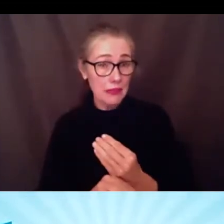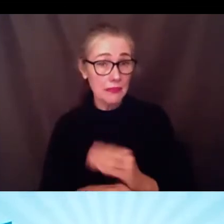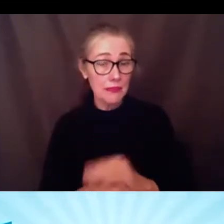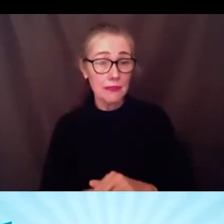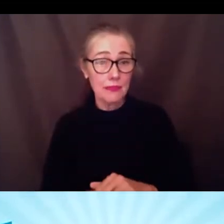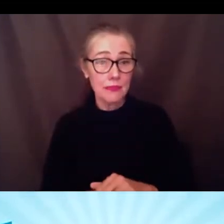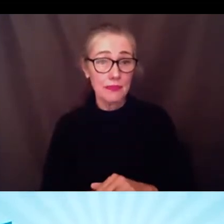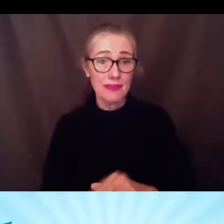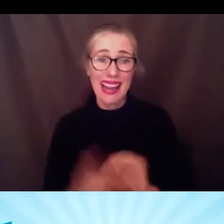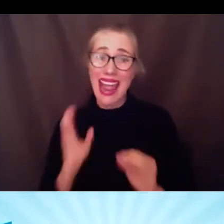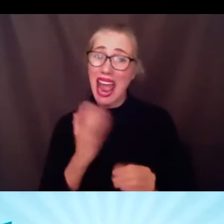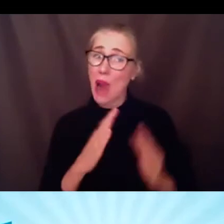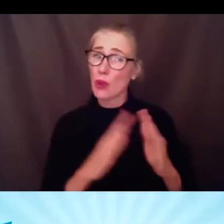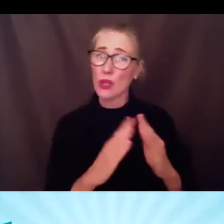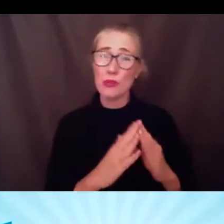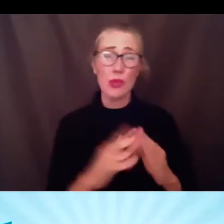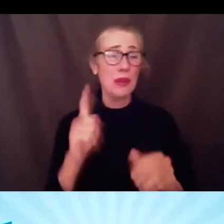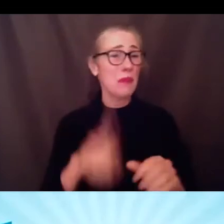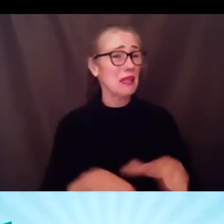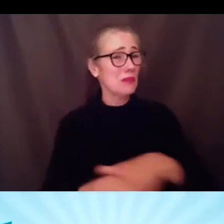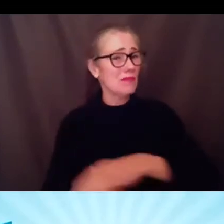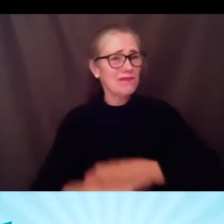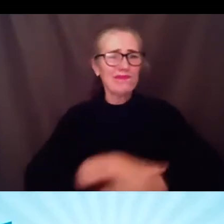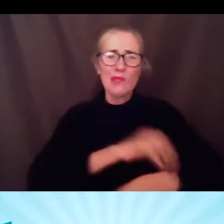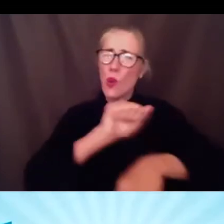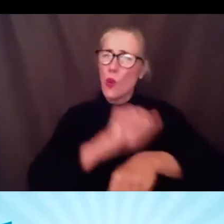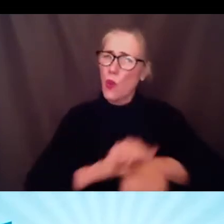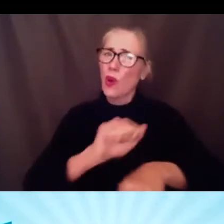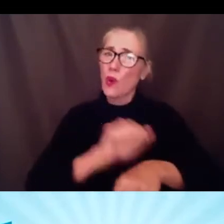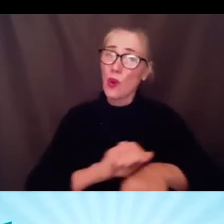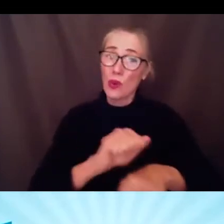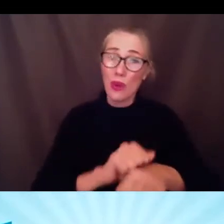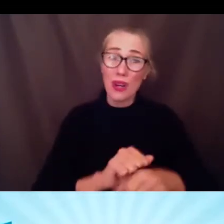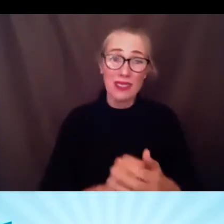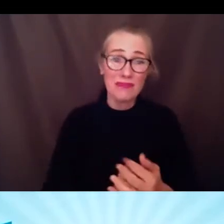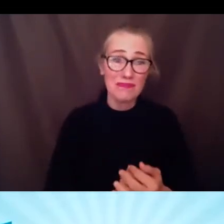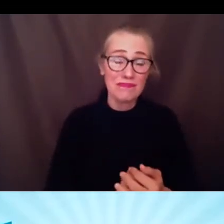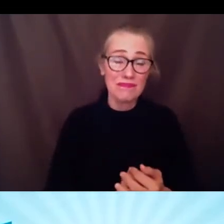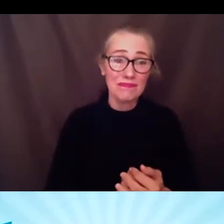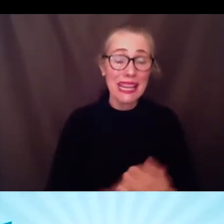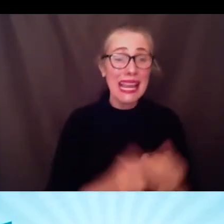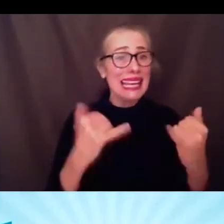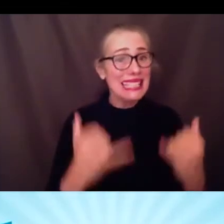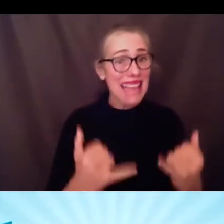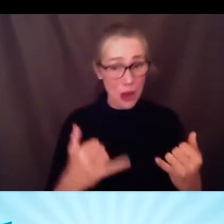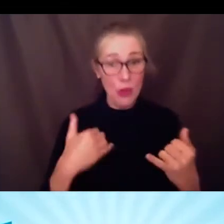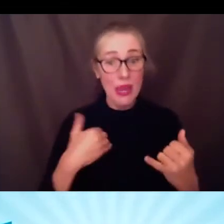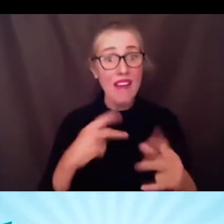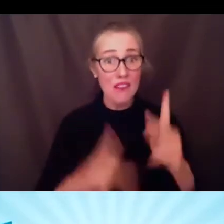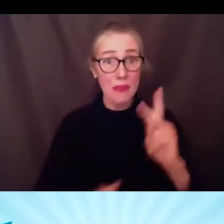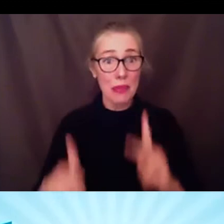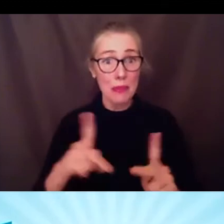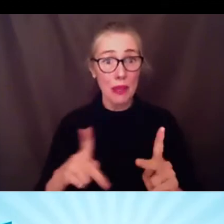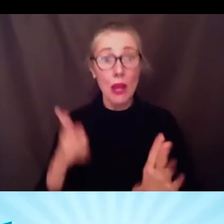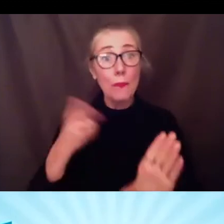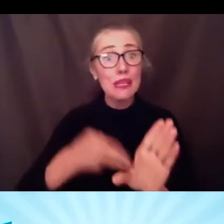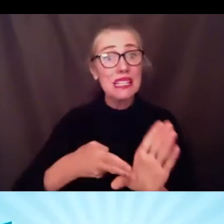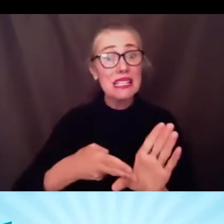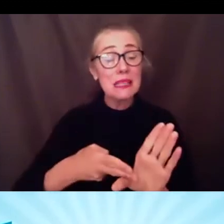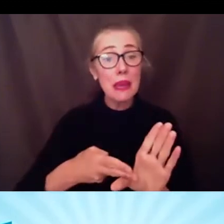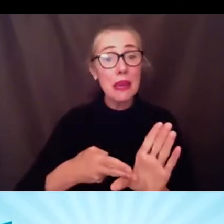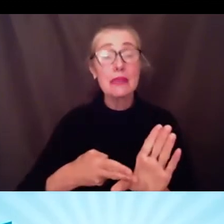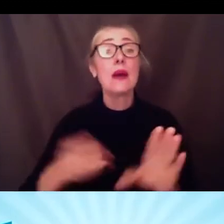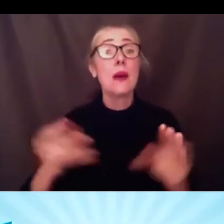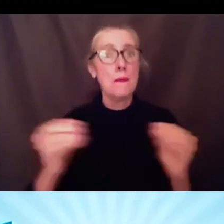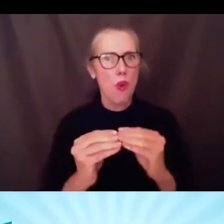as a community and i ask that 300 people online right now to please continue doing your part wash your hands